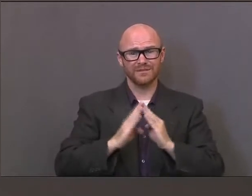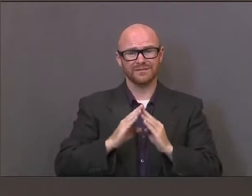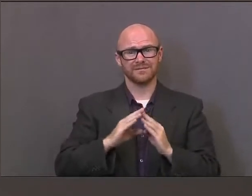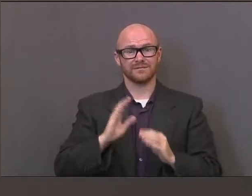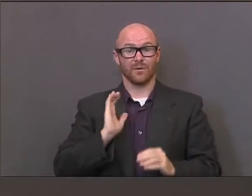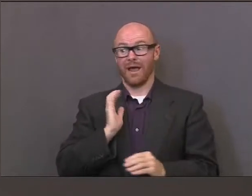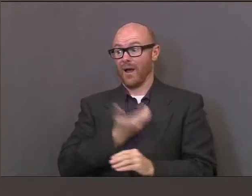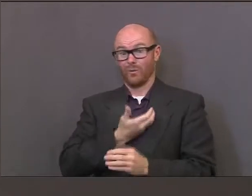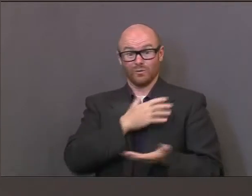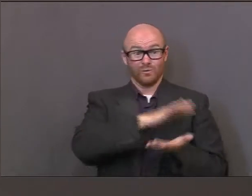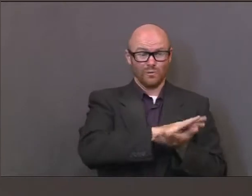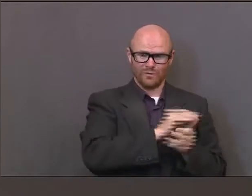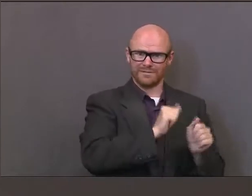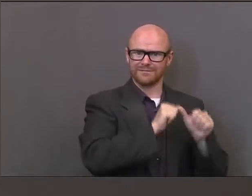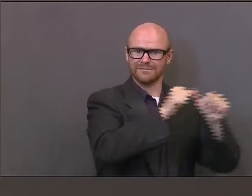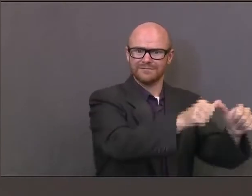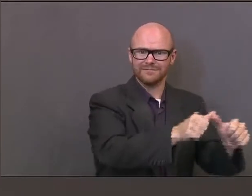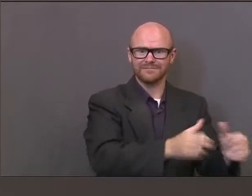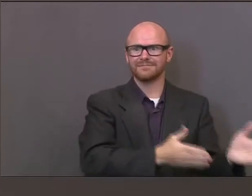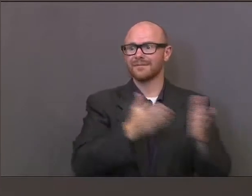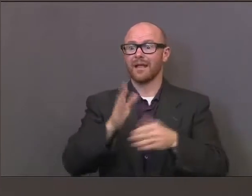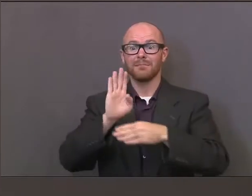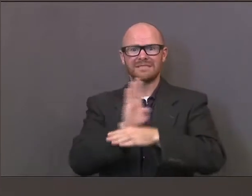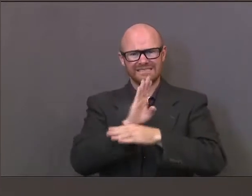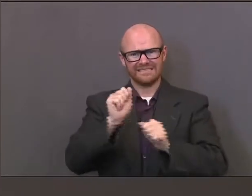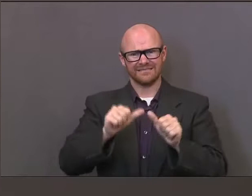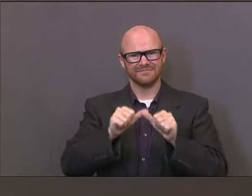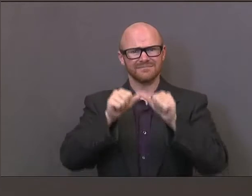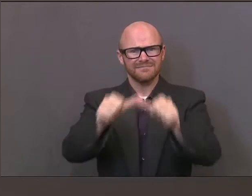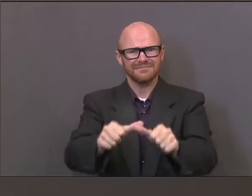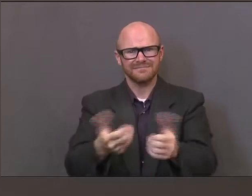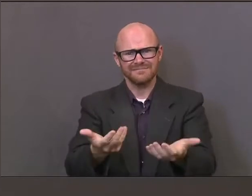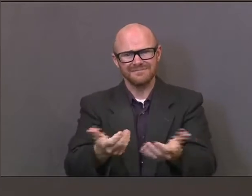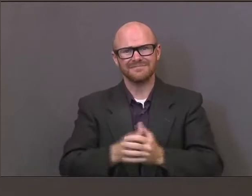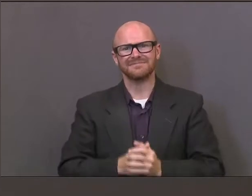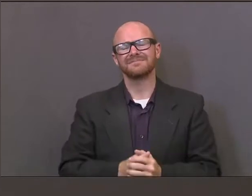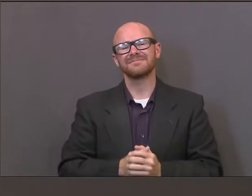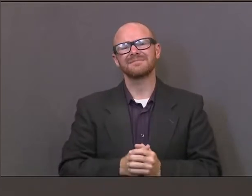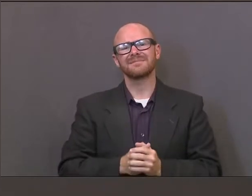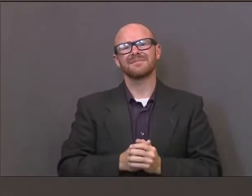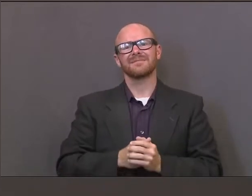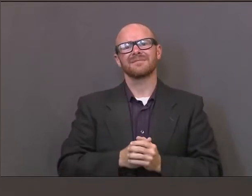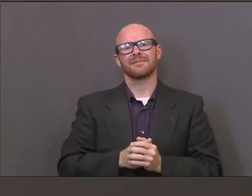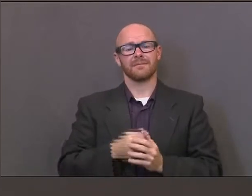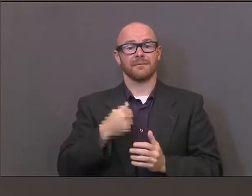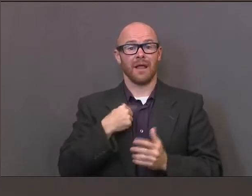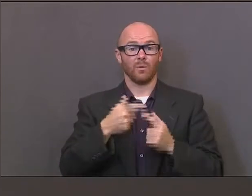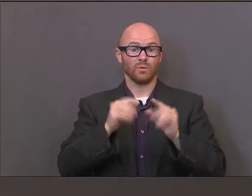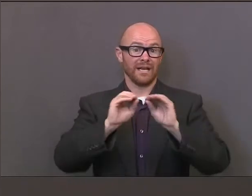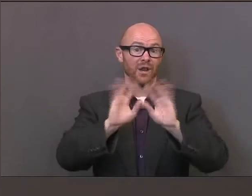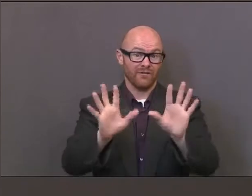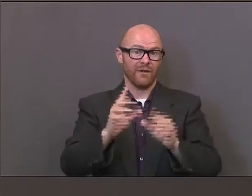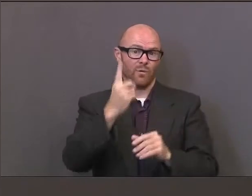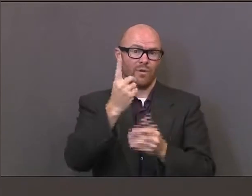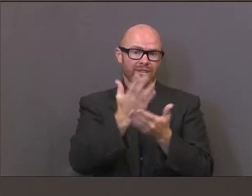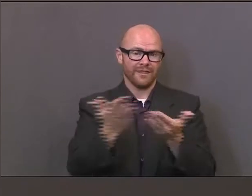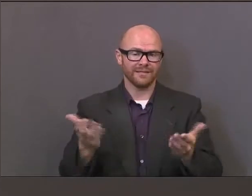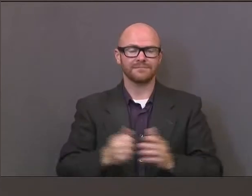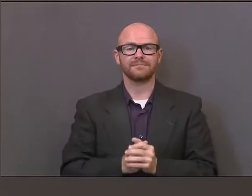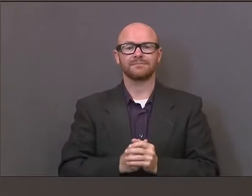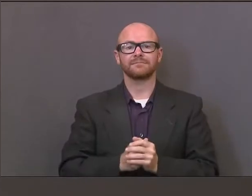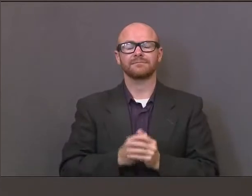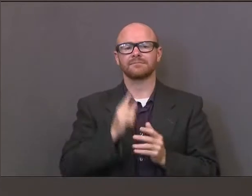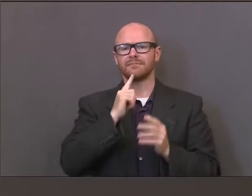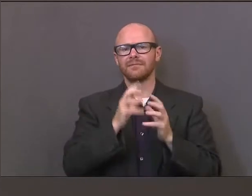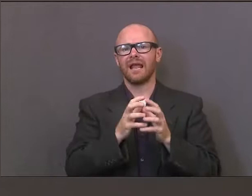businesses can continue to stay open safely. So, lastly, I just want to clarify one thing. There was